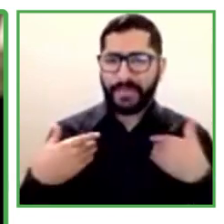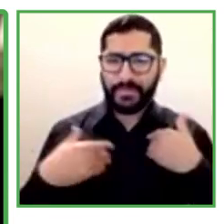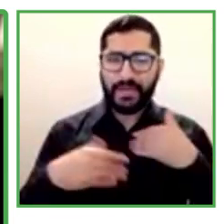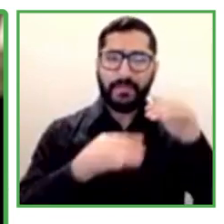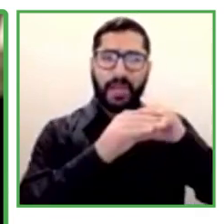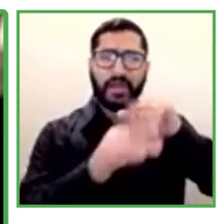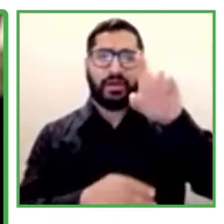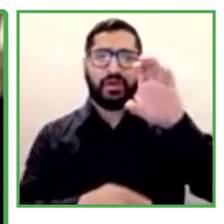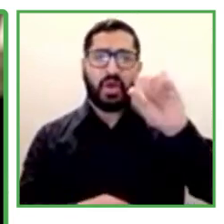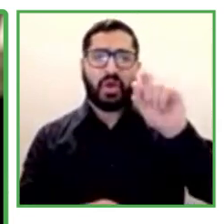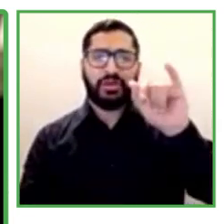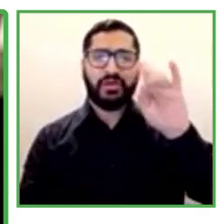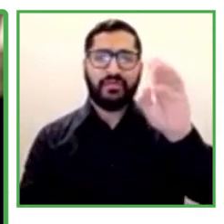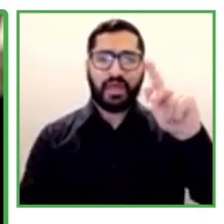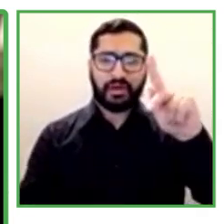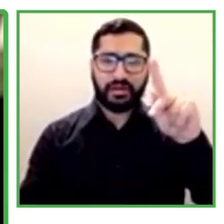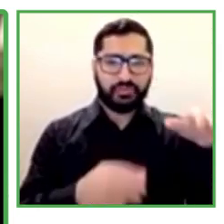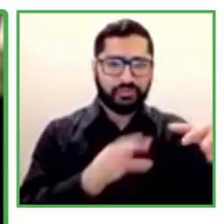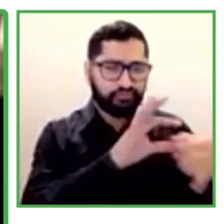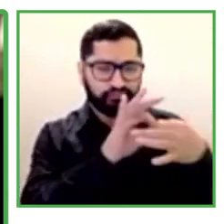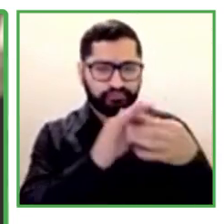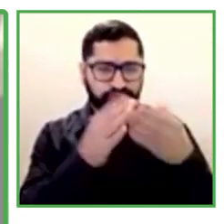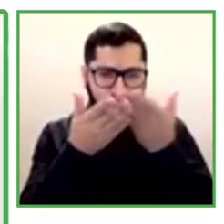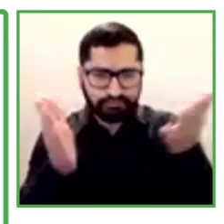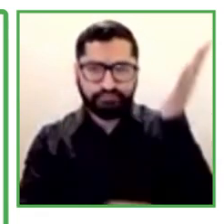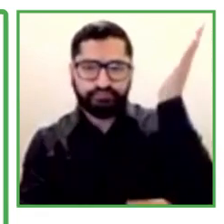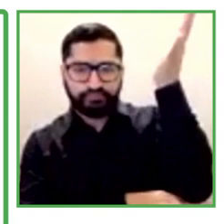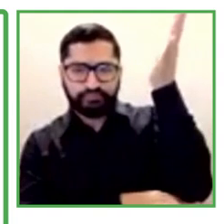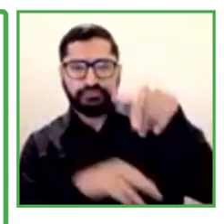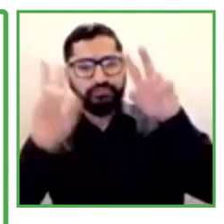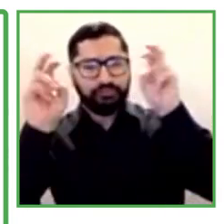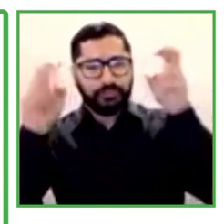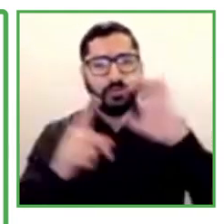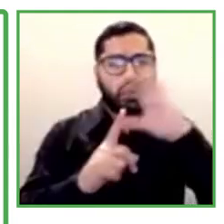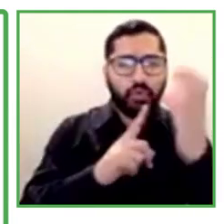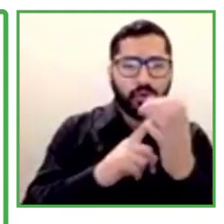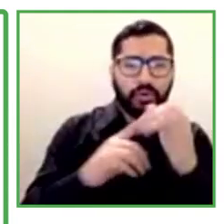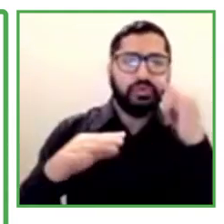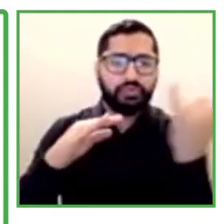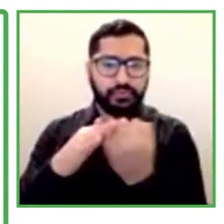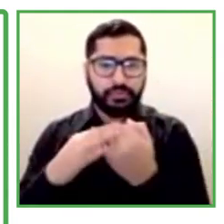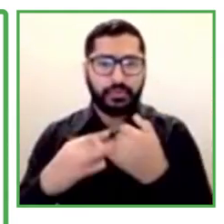to be able to participate in the seminar to talk about the inclusive culture that our bank has.